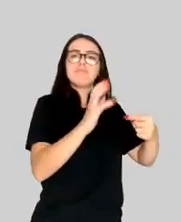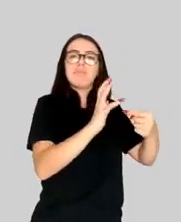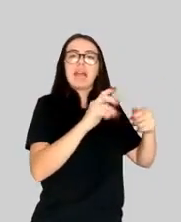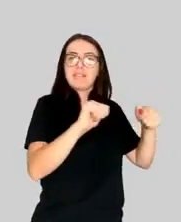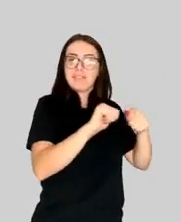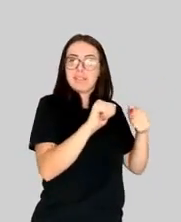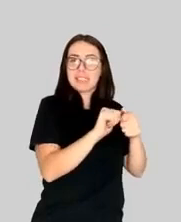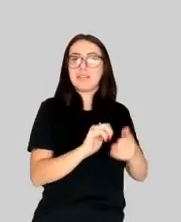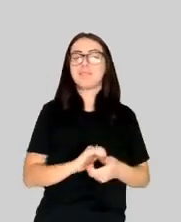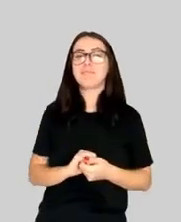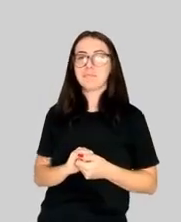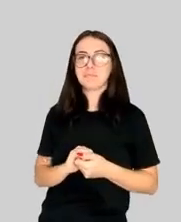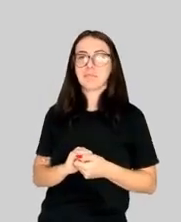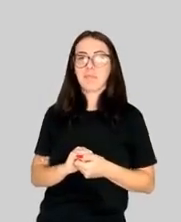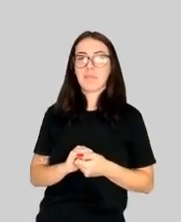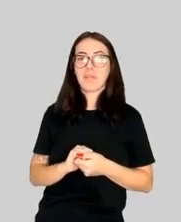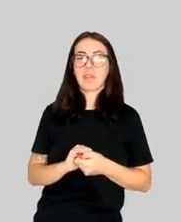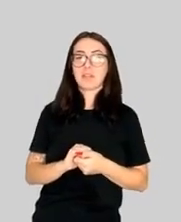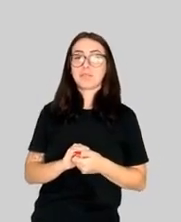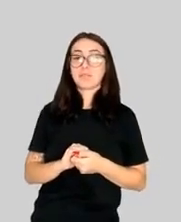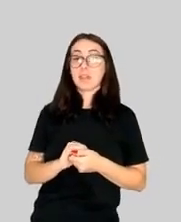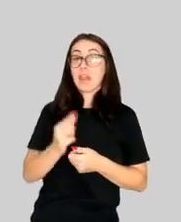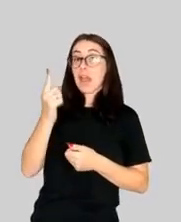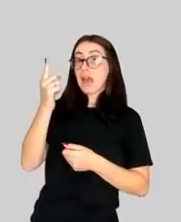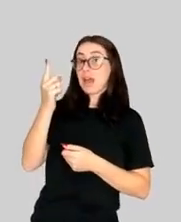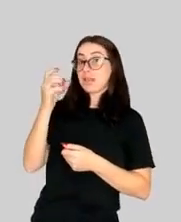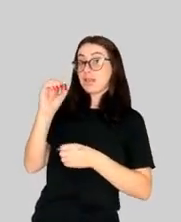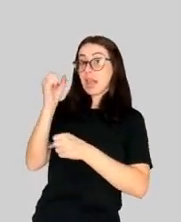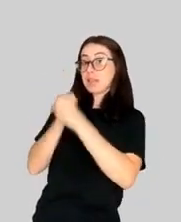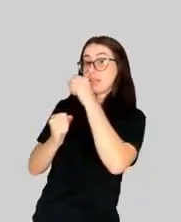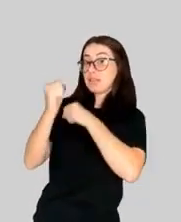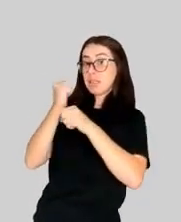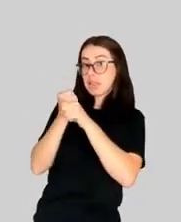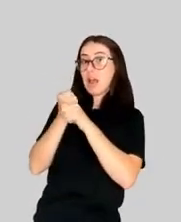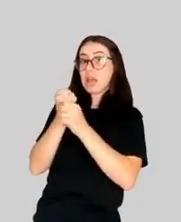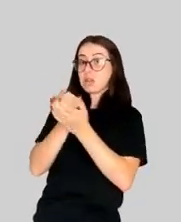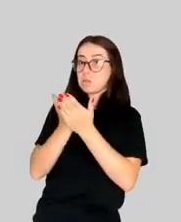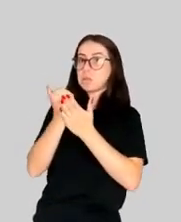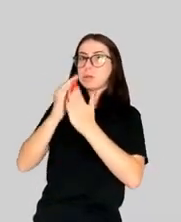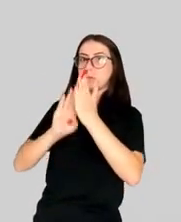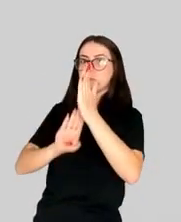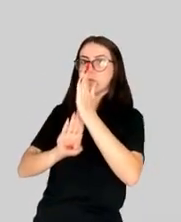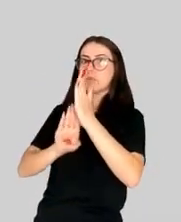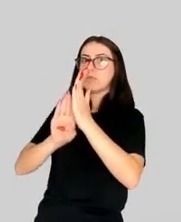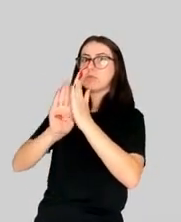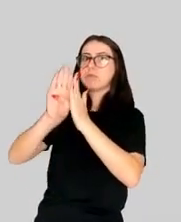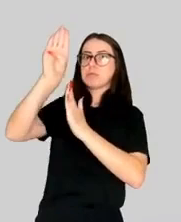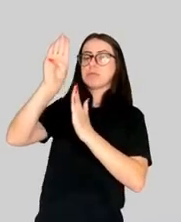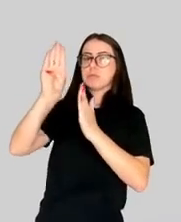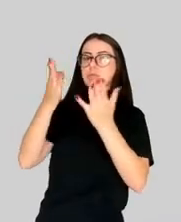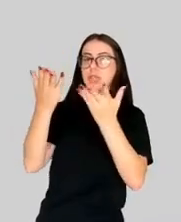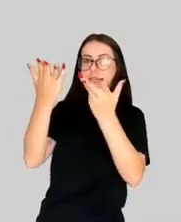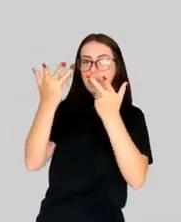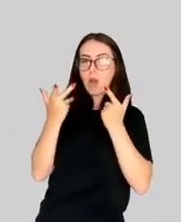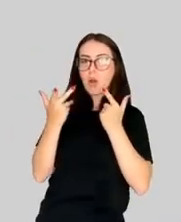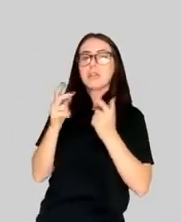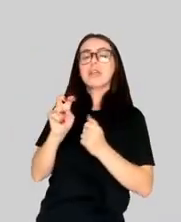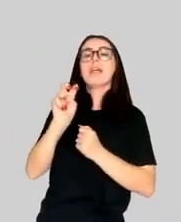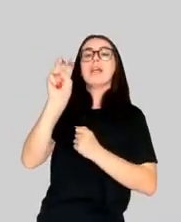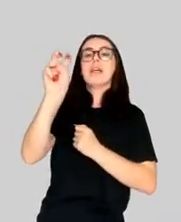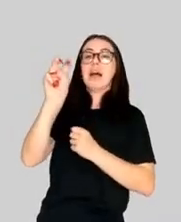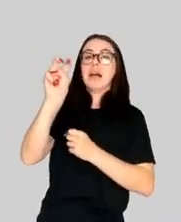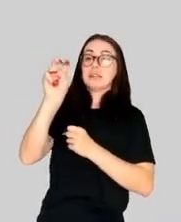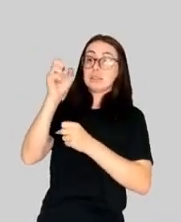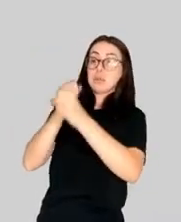years ago, worked fantastically if what you were saying was something that resembled a search query. Today, while,